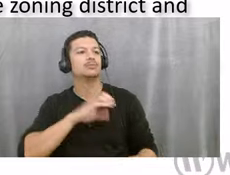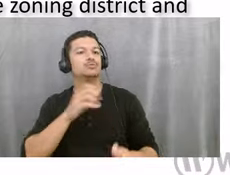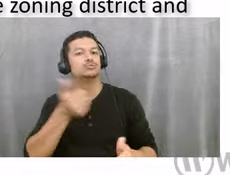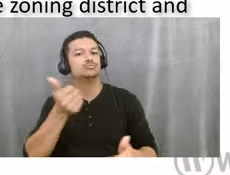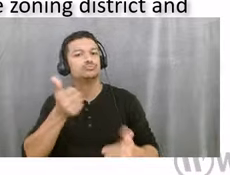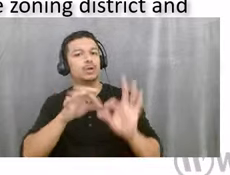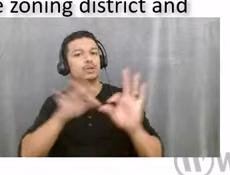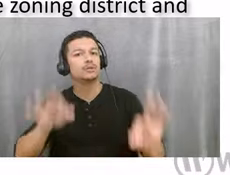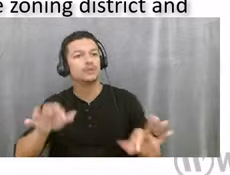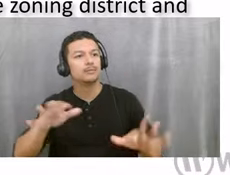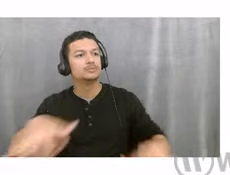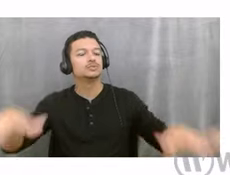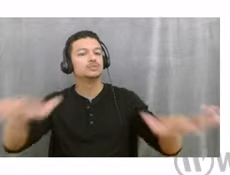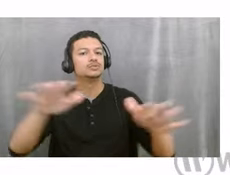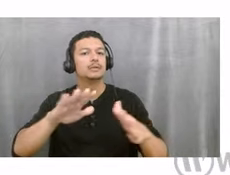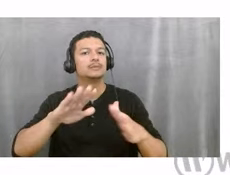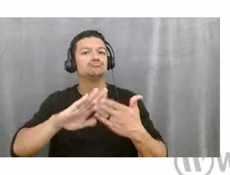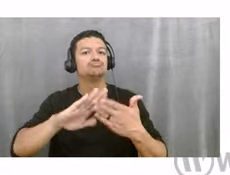to that in just a minute.